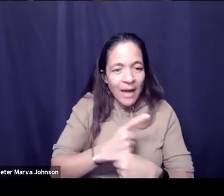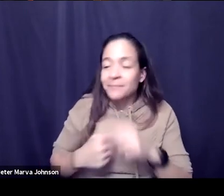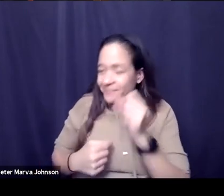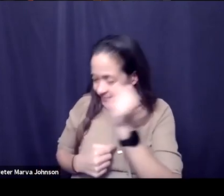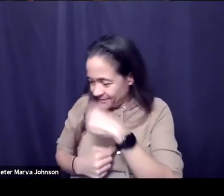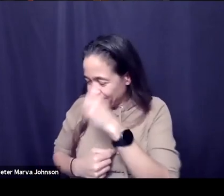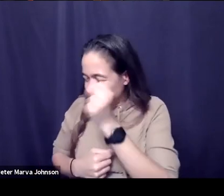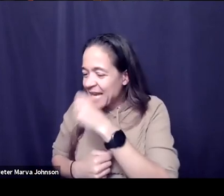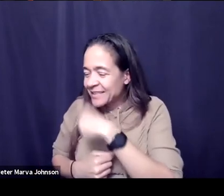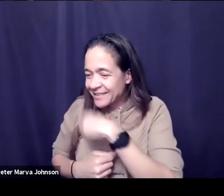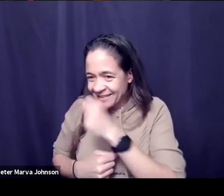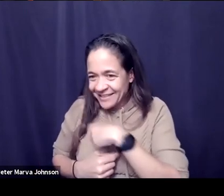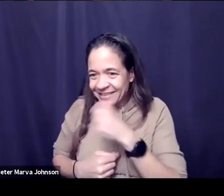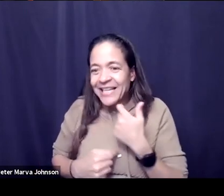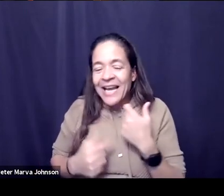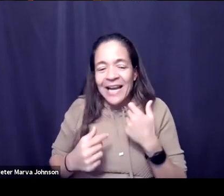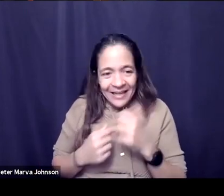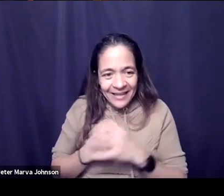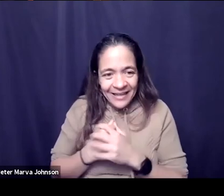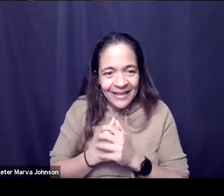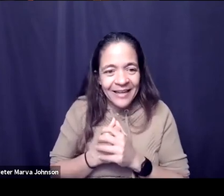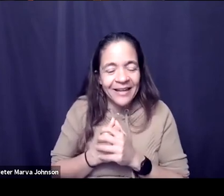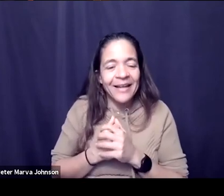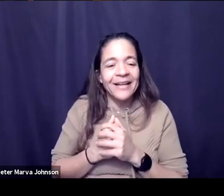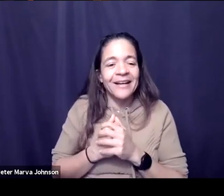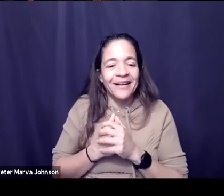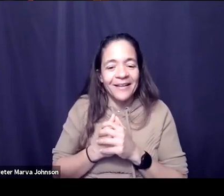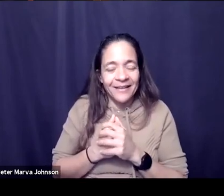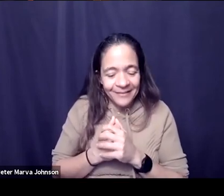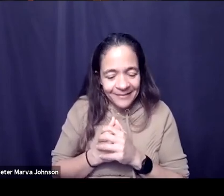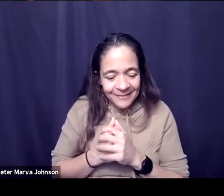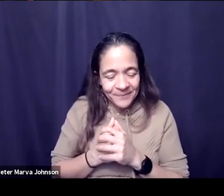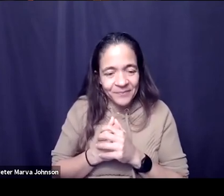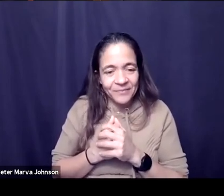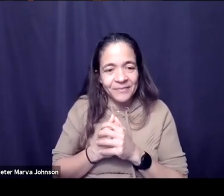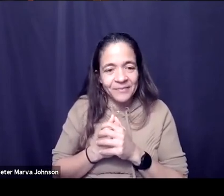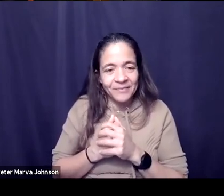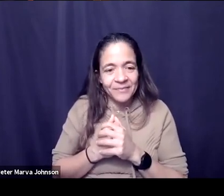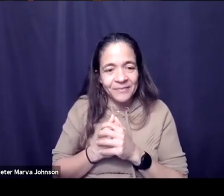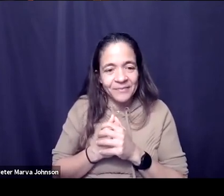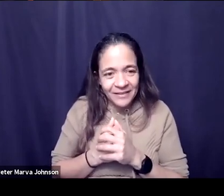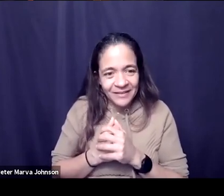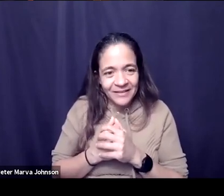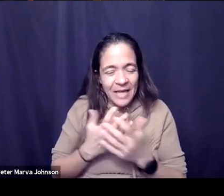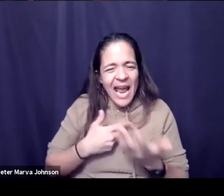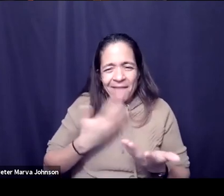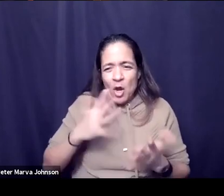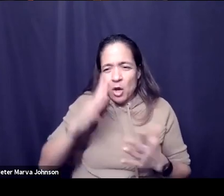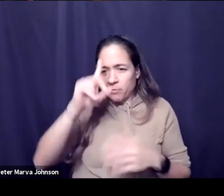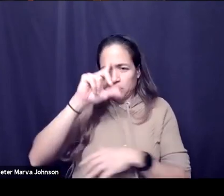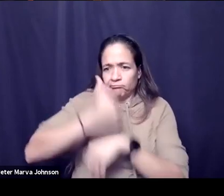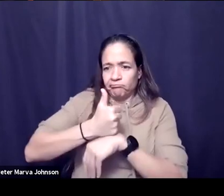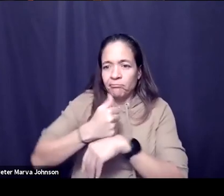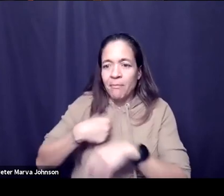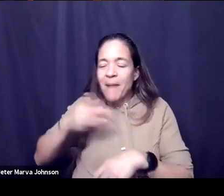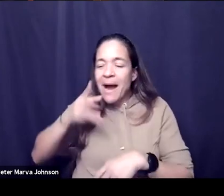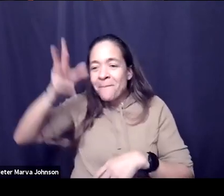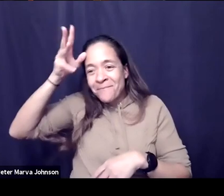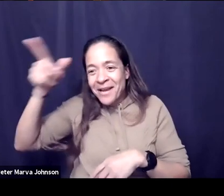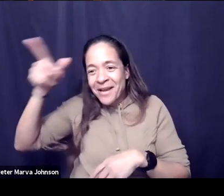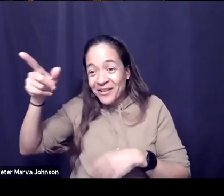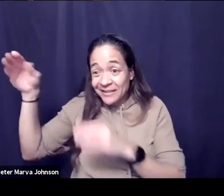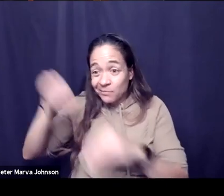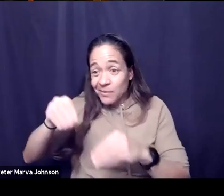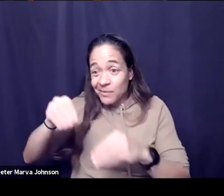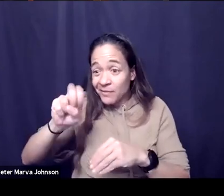maybe it's bit indulgent but i you know i i had this if my parents had a survivor mindset when they came to this country i had this mindset of